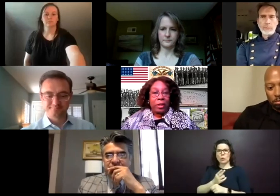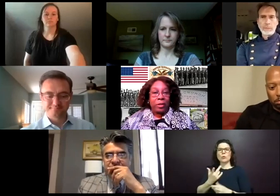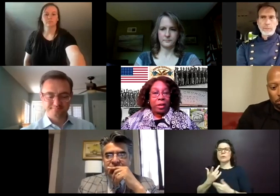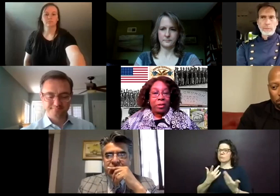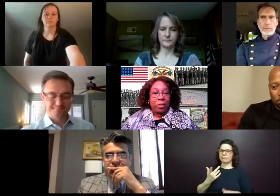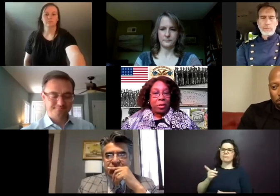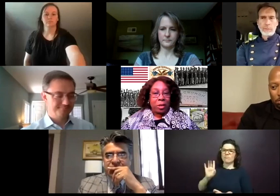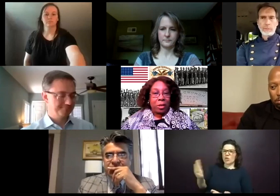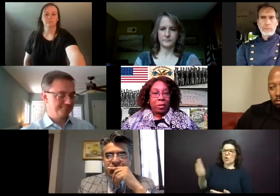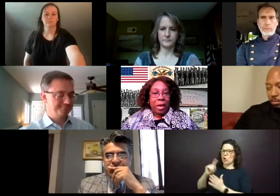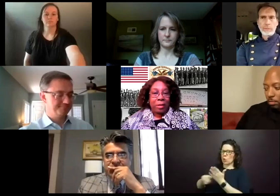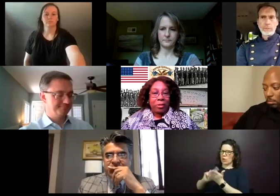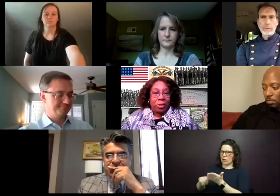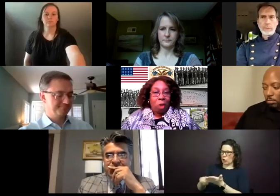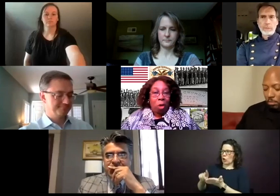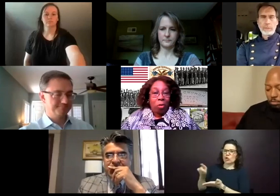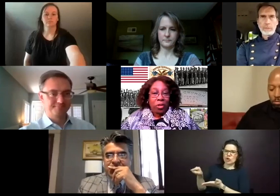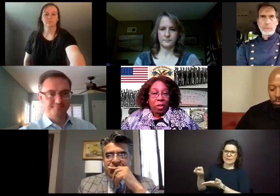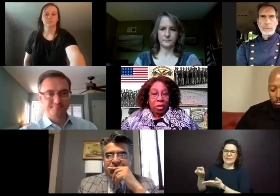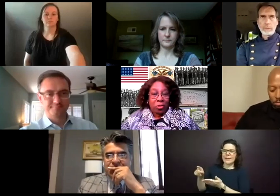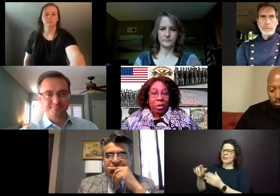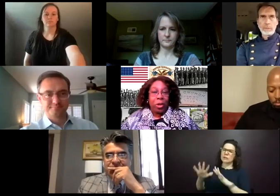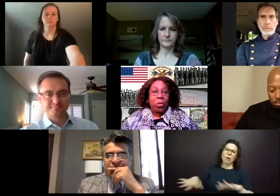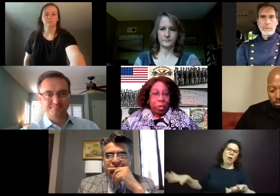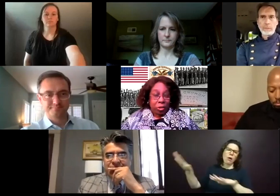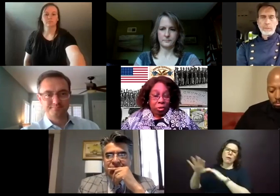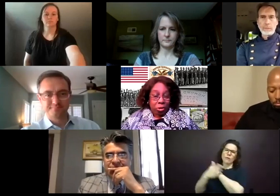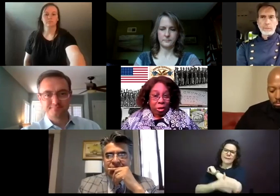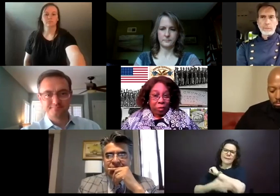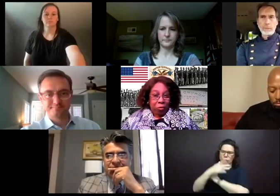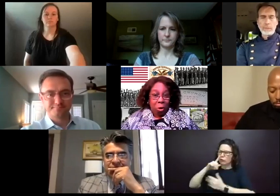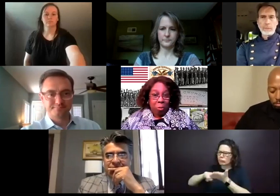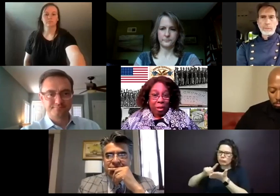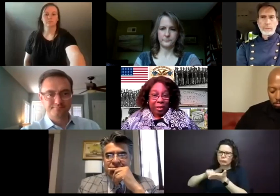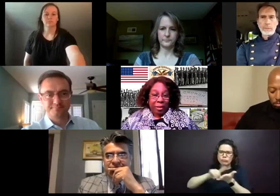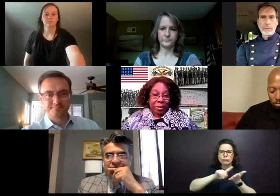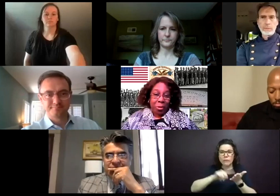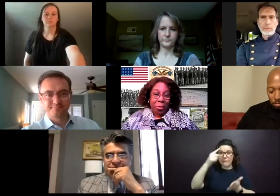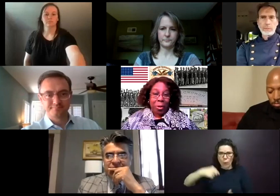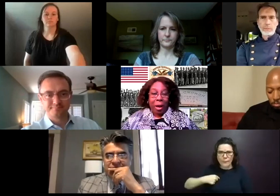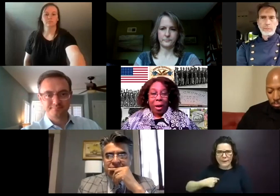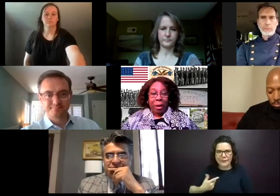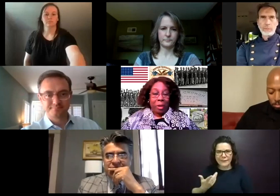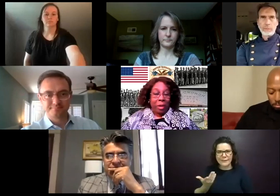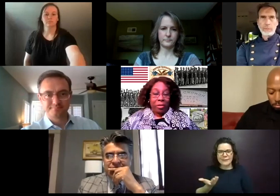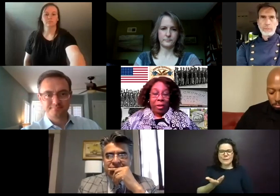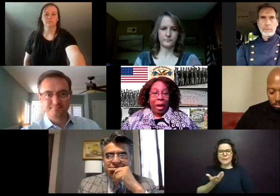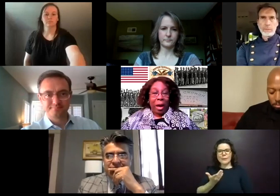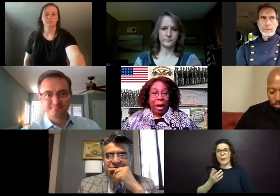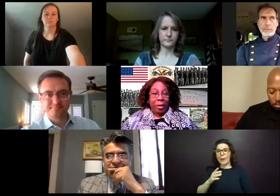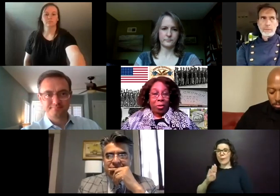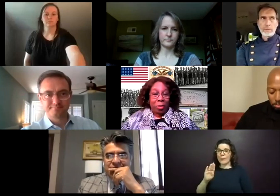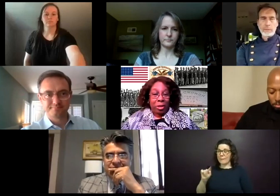the things that she does, and she's all over the country researching for me. So, Beth,